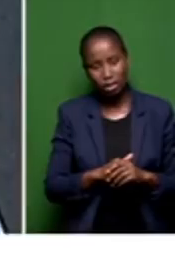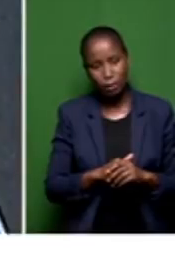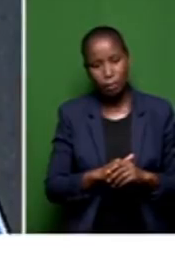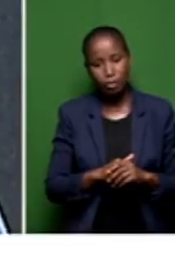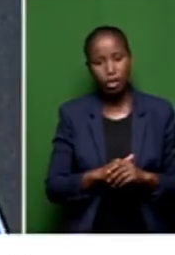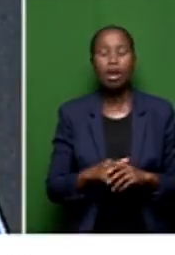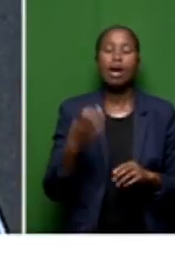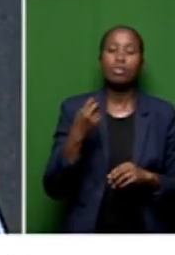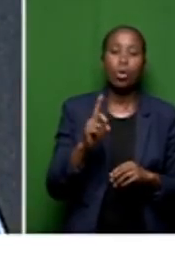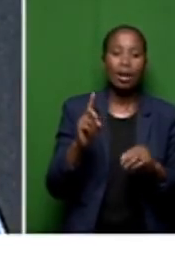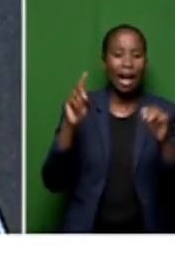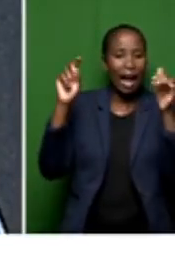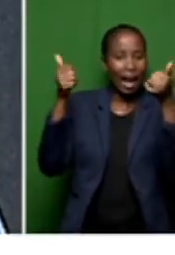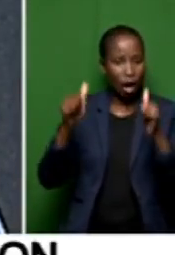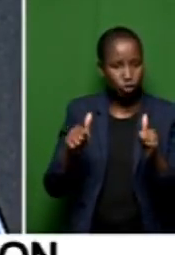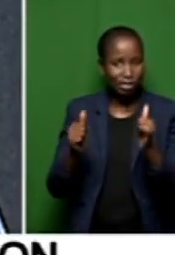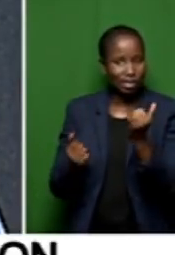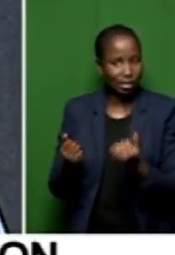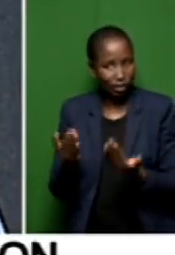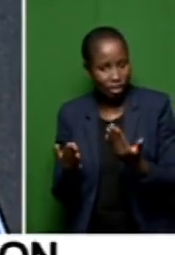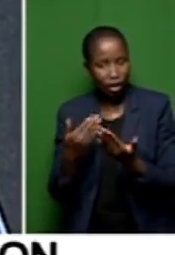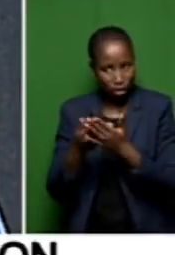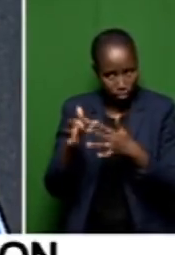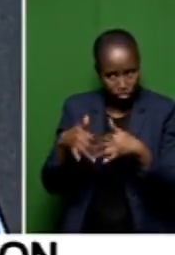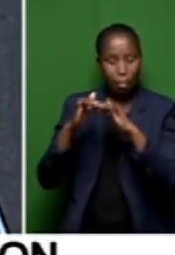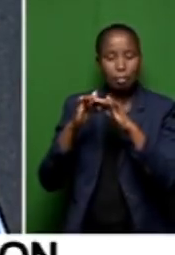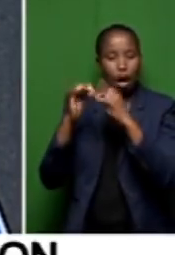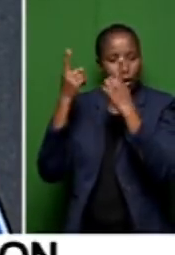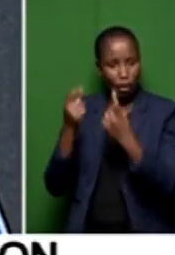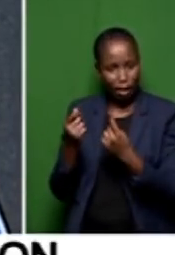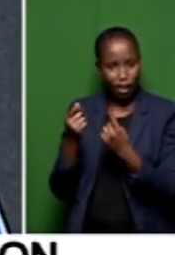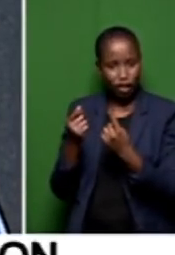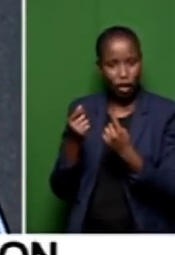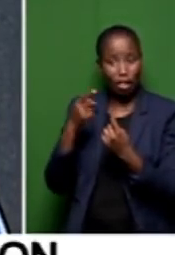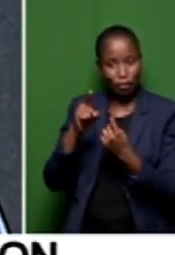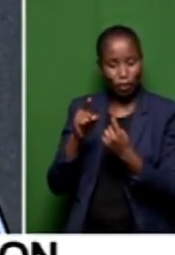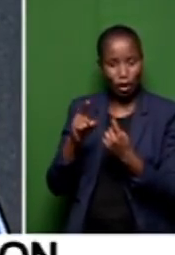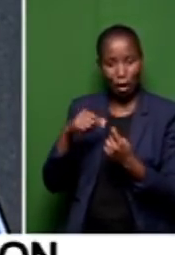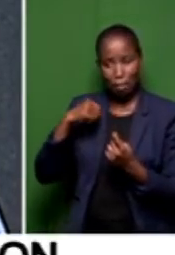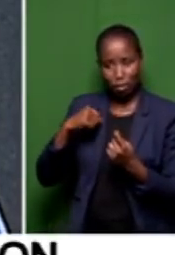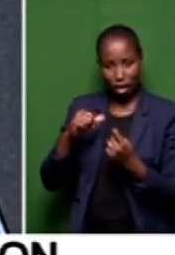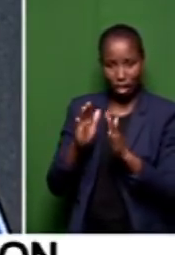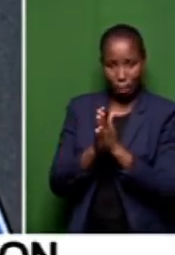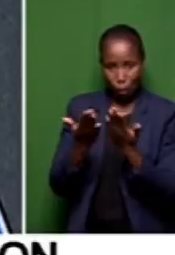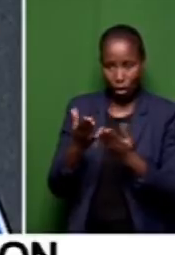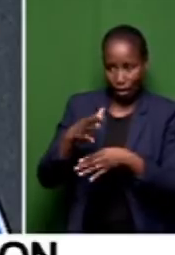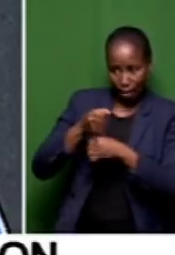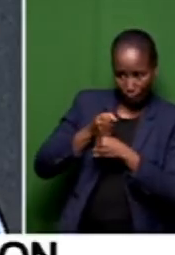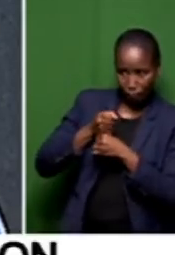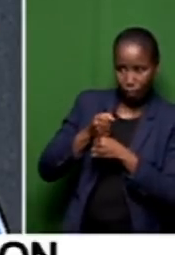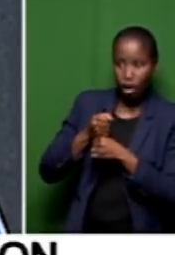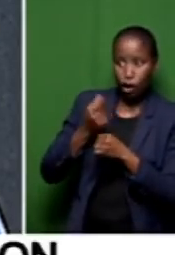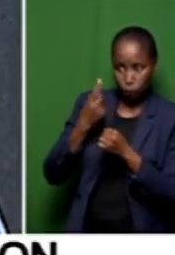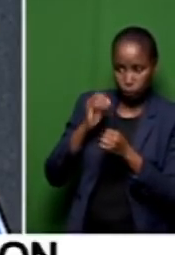services to assist them in setting up the financial books of the metro. And hence, we will find that we have a